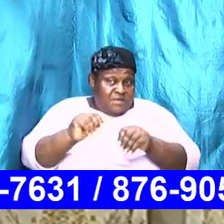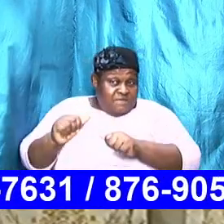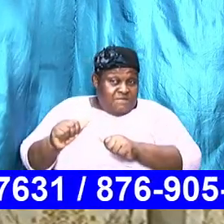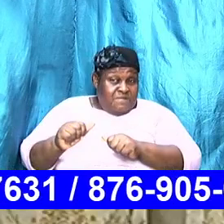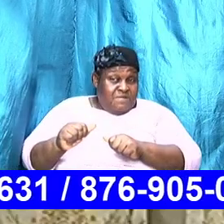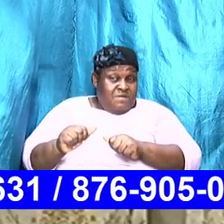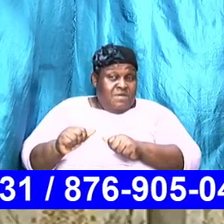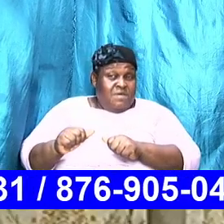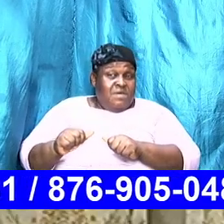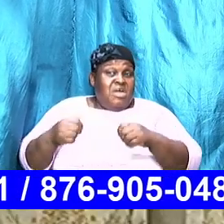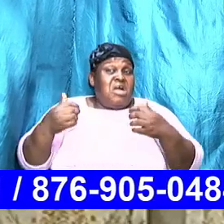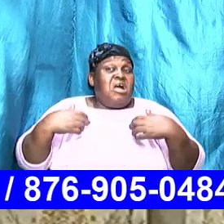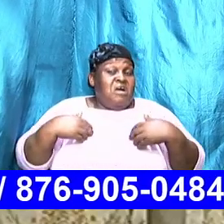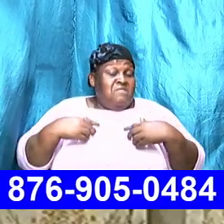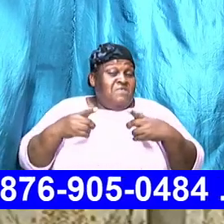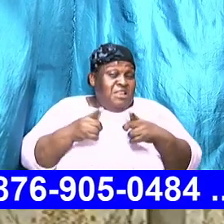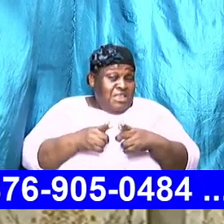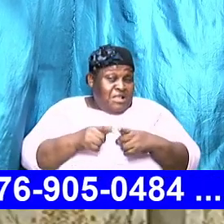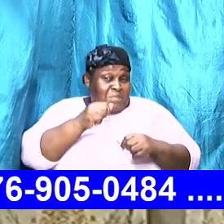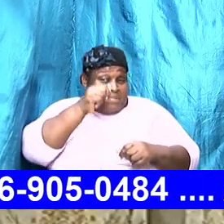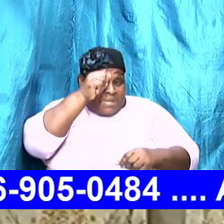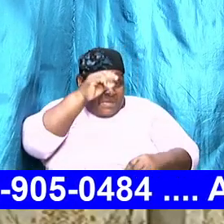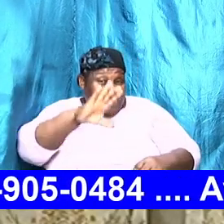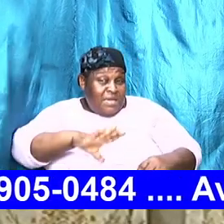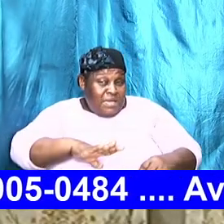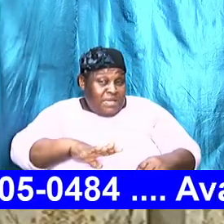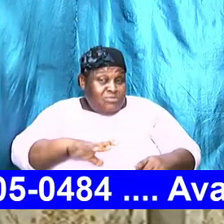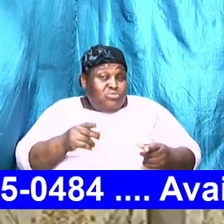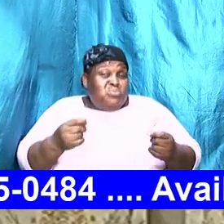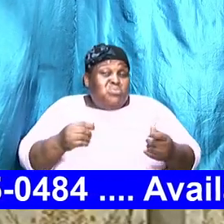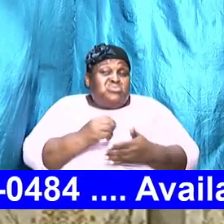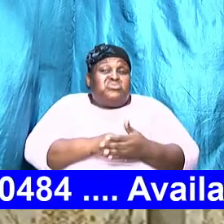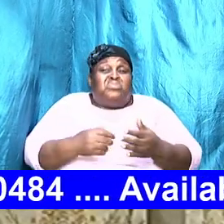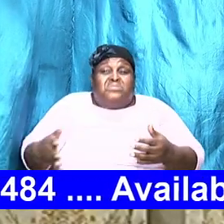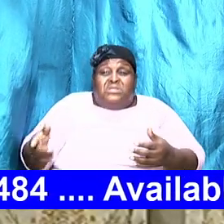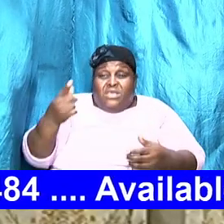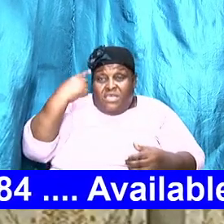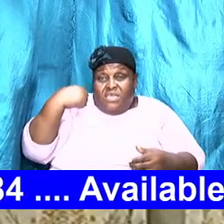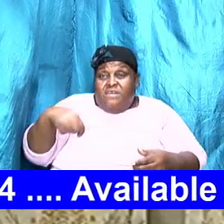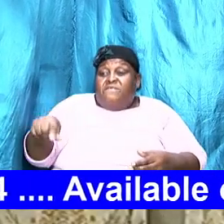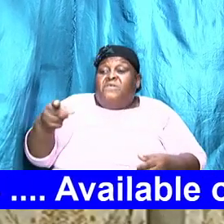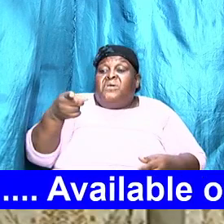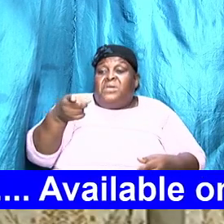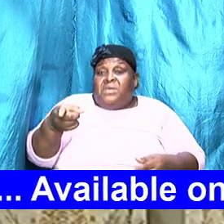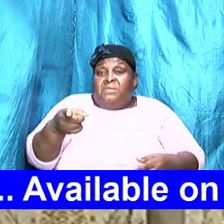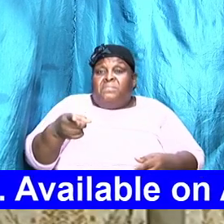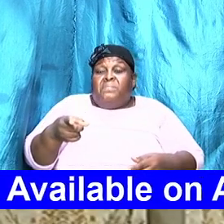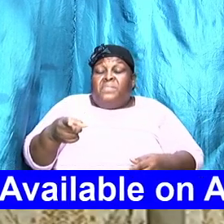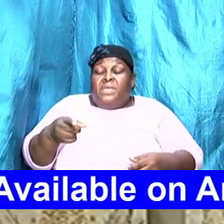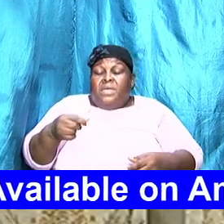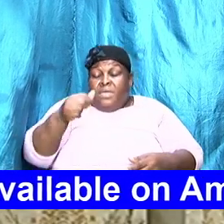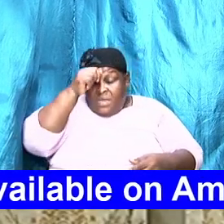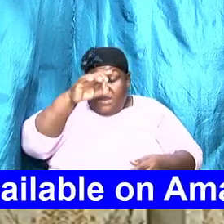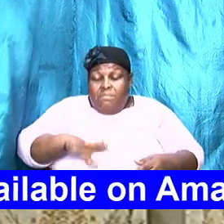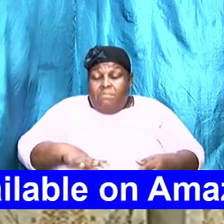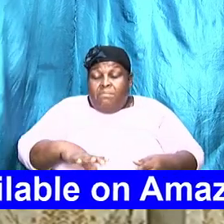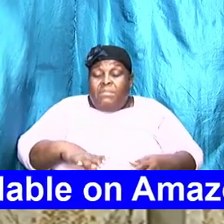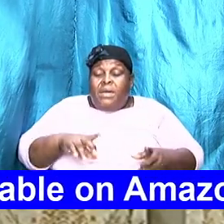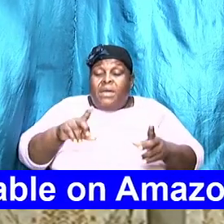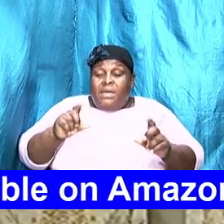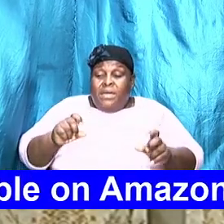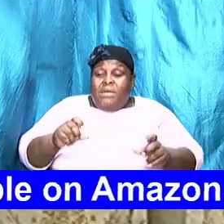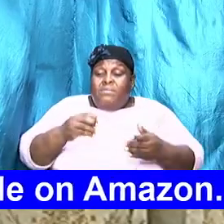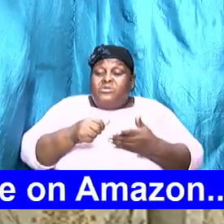he had a little servant, guy, who did something for him too. who the guy was supposed to pay him and his payment became